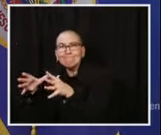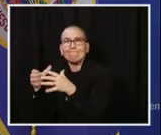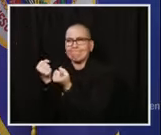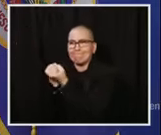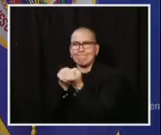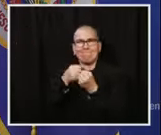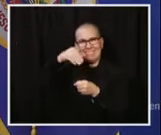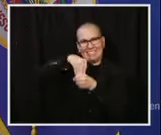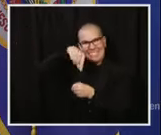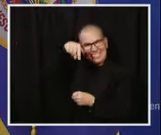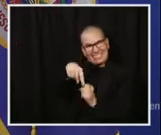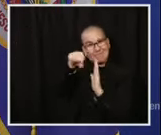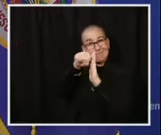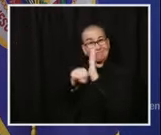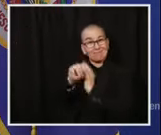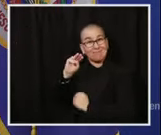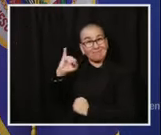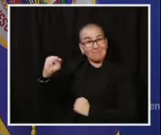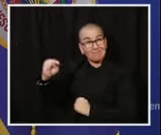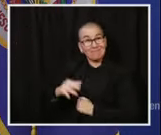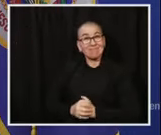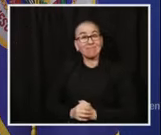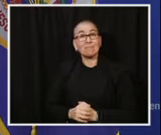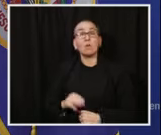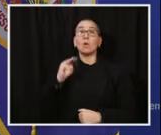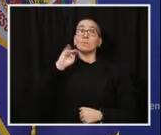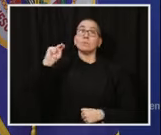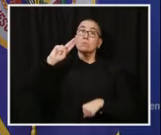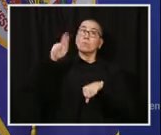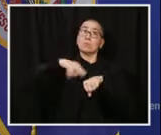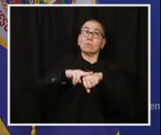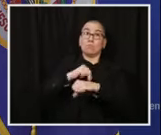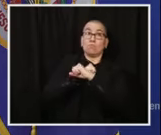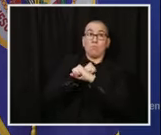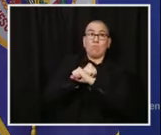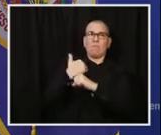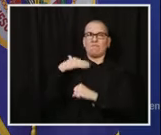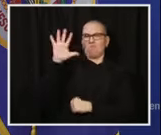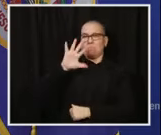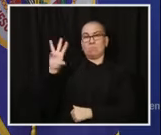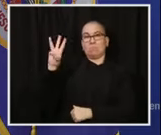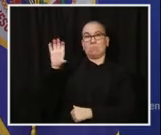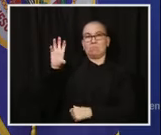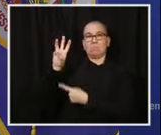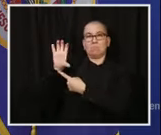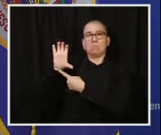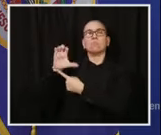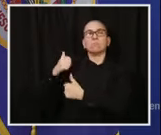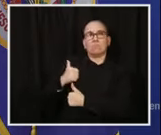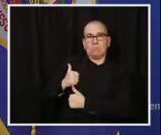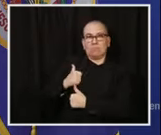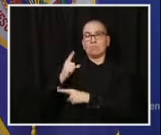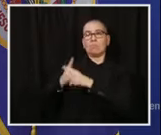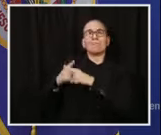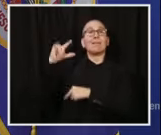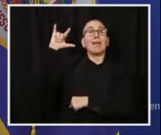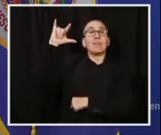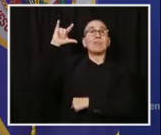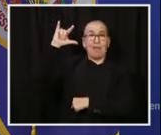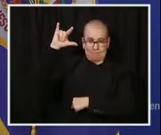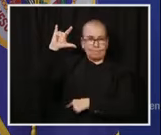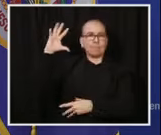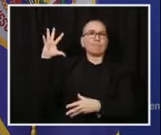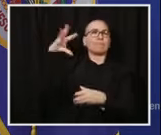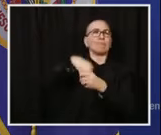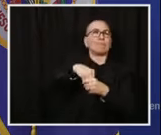As of today, the Minnesota National Guard has nearly 600 soldiers and airmen supporting the state of Minnesota in the COVID battle. This